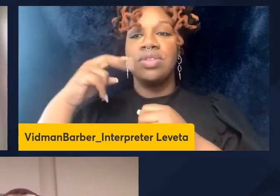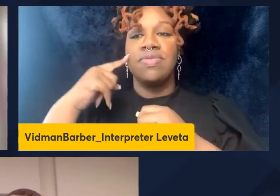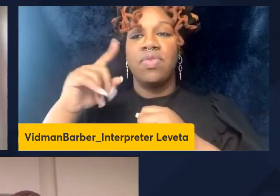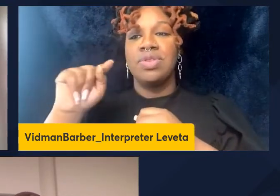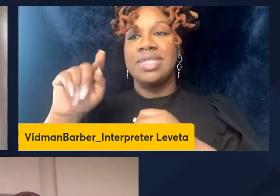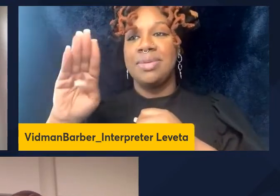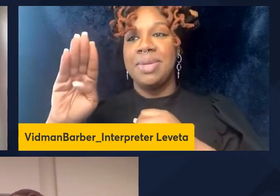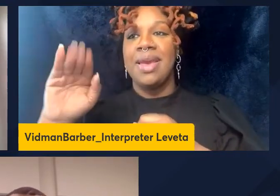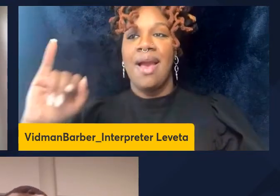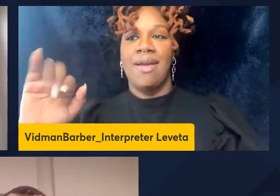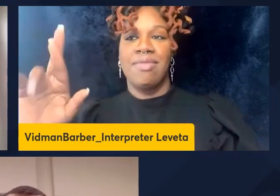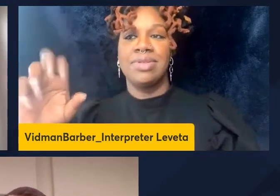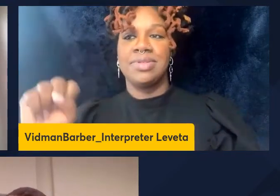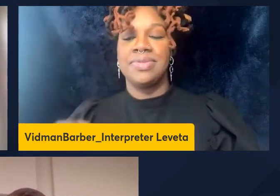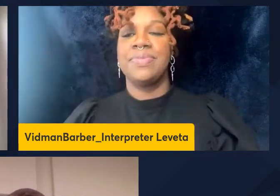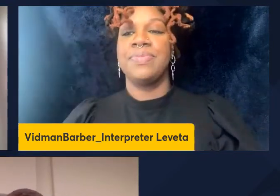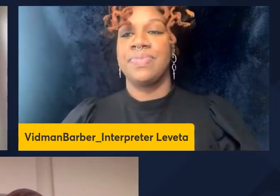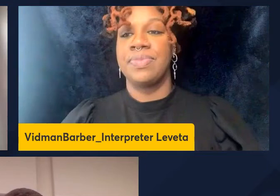oh okay interesting